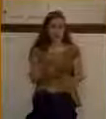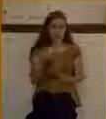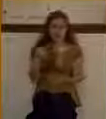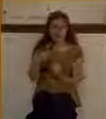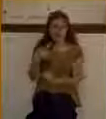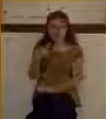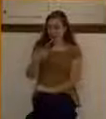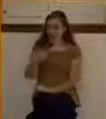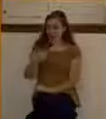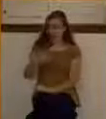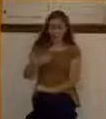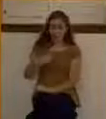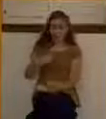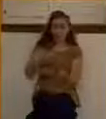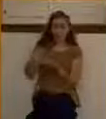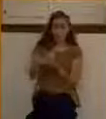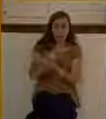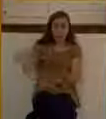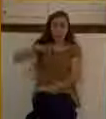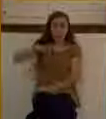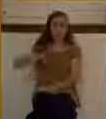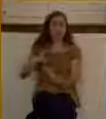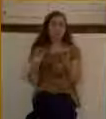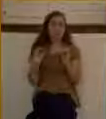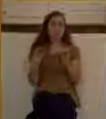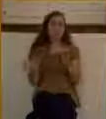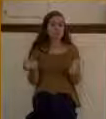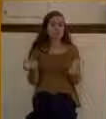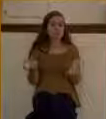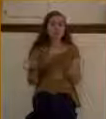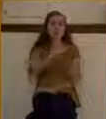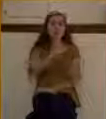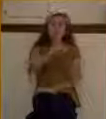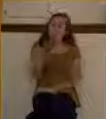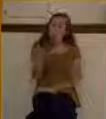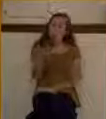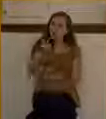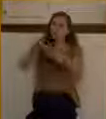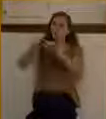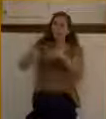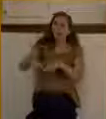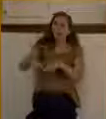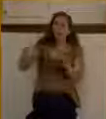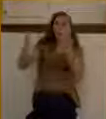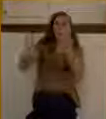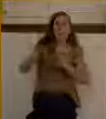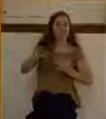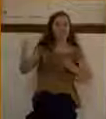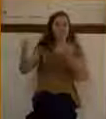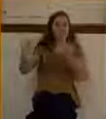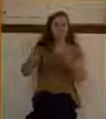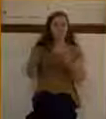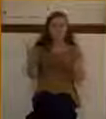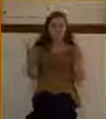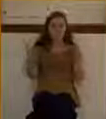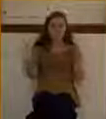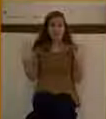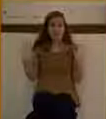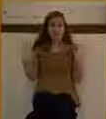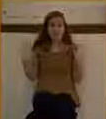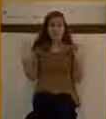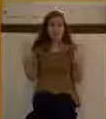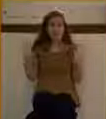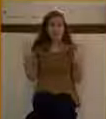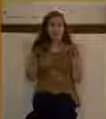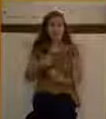He came purely based on mercy. That was it. Now, I think here